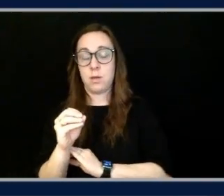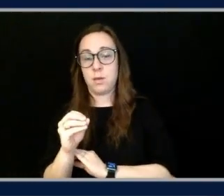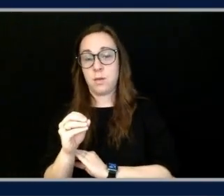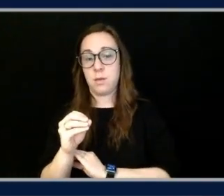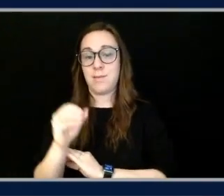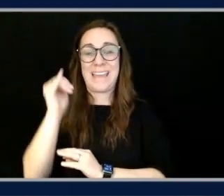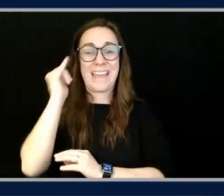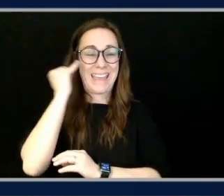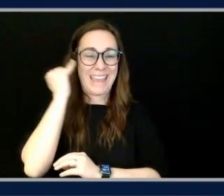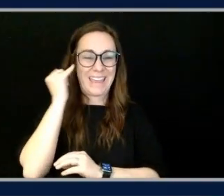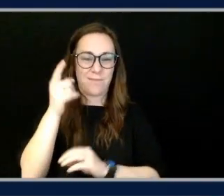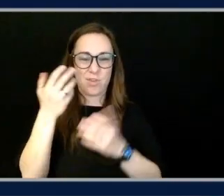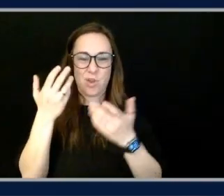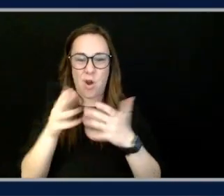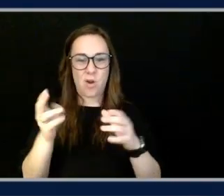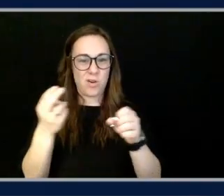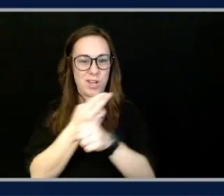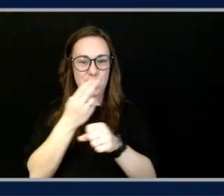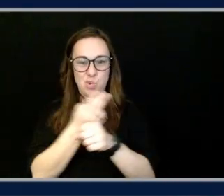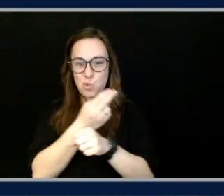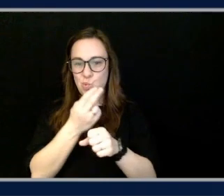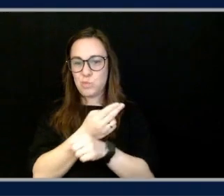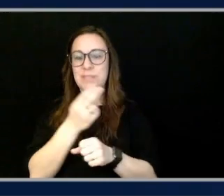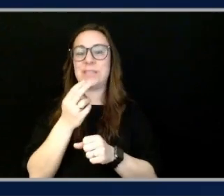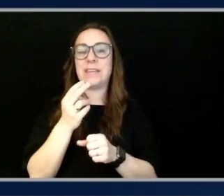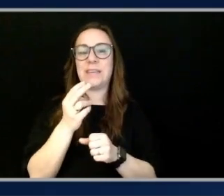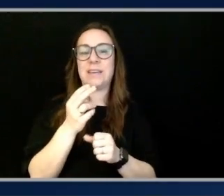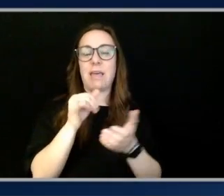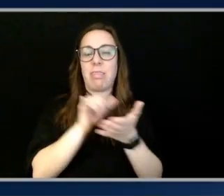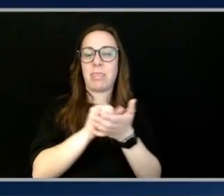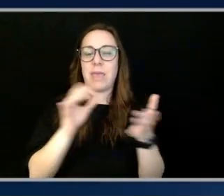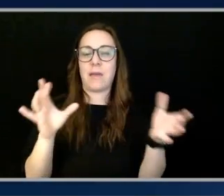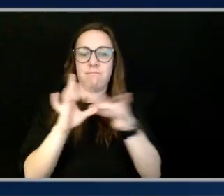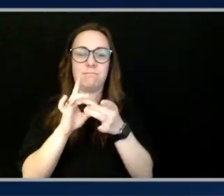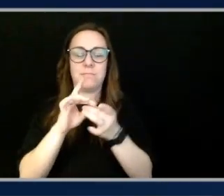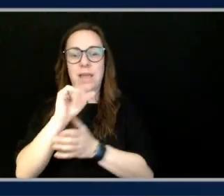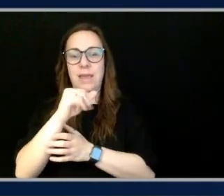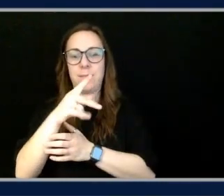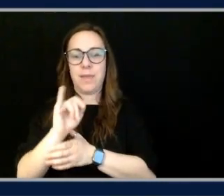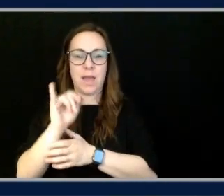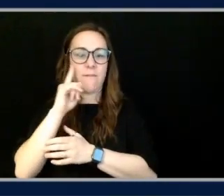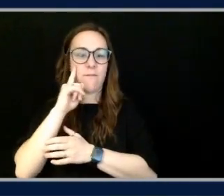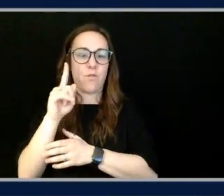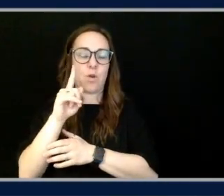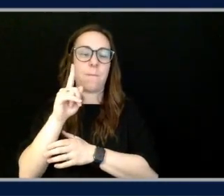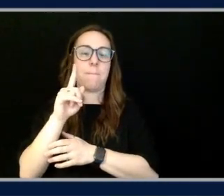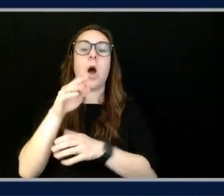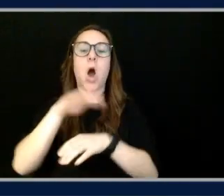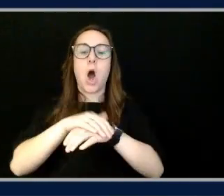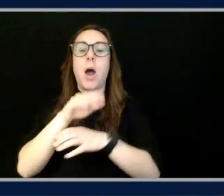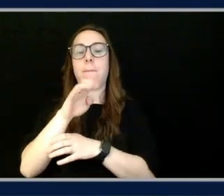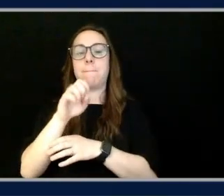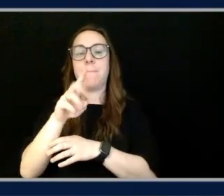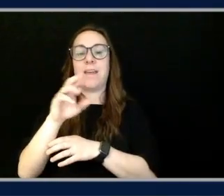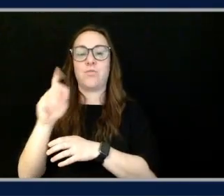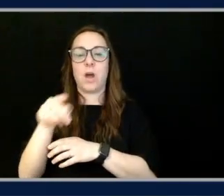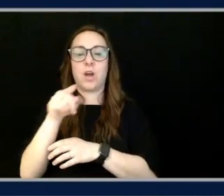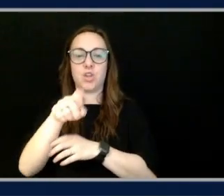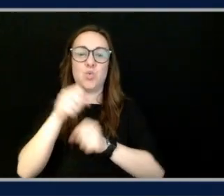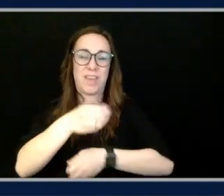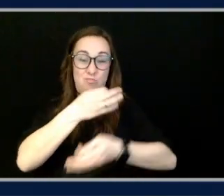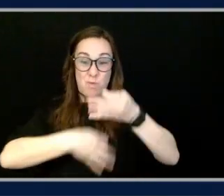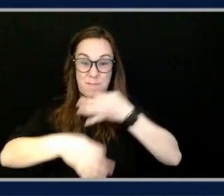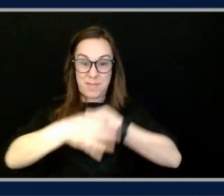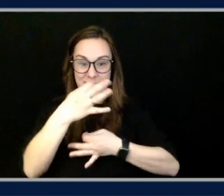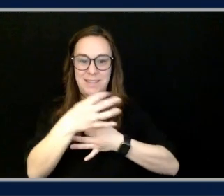using the converse API on bedrock, you'll be able to essentially just replace the line and essentially use Nova models immediately. So we've built a